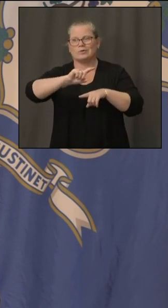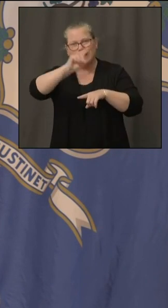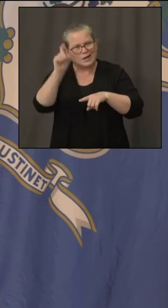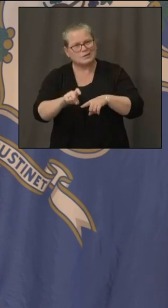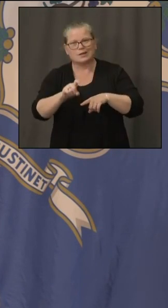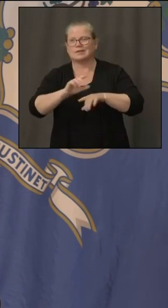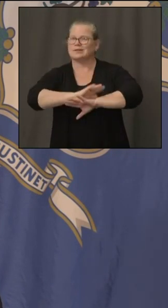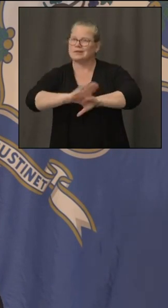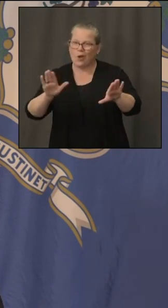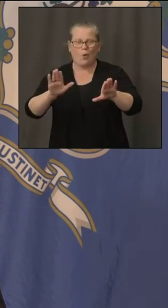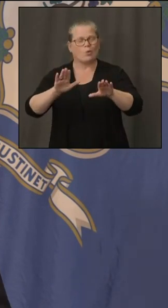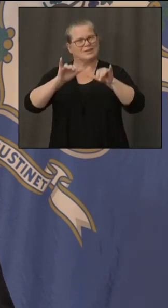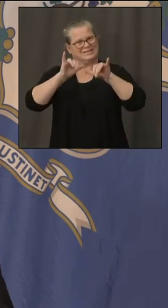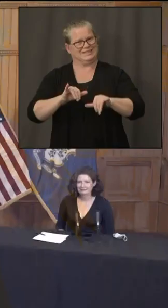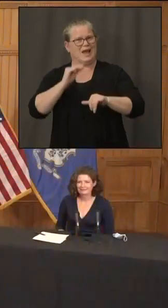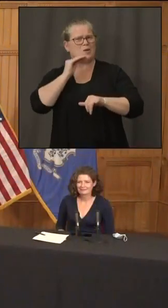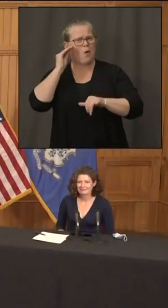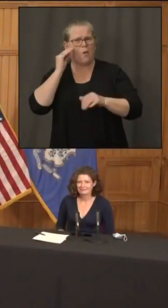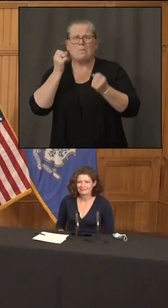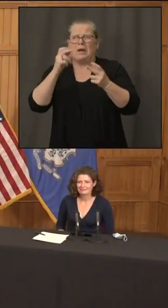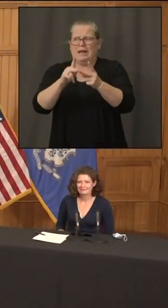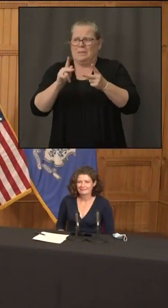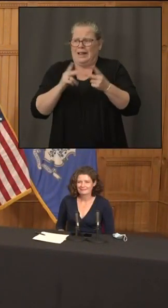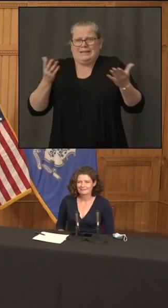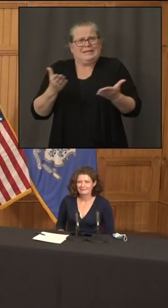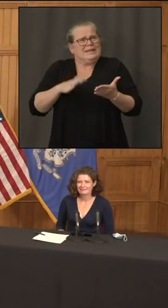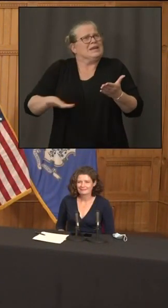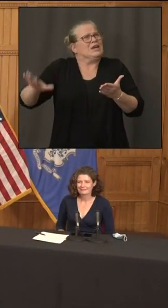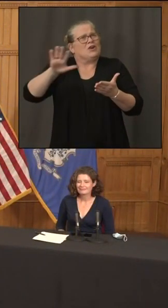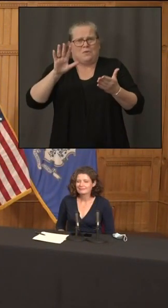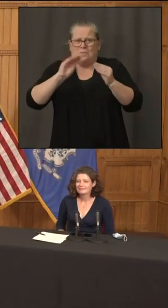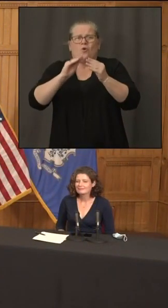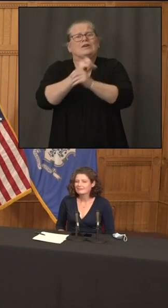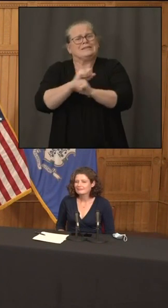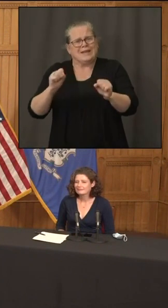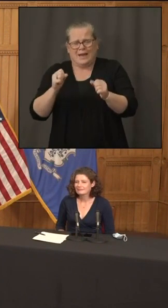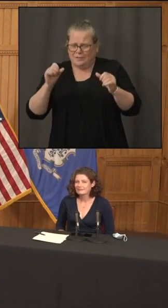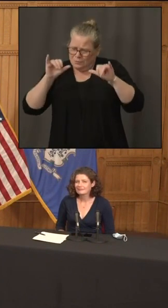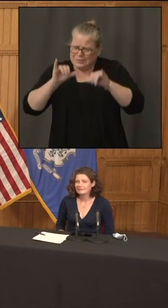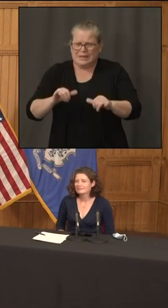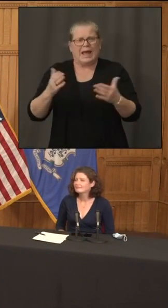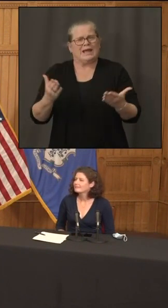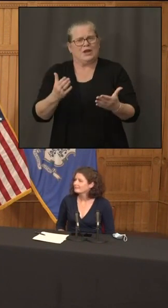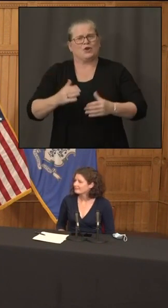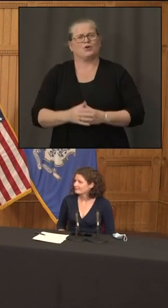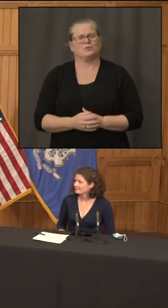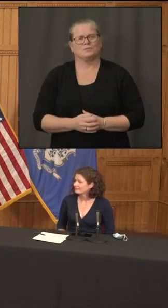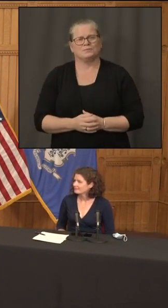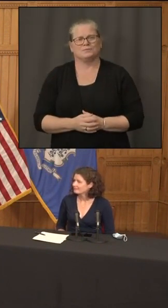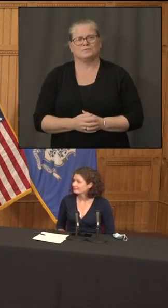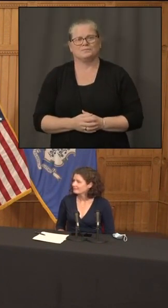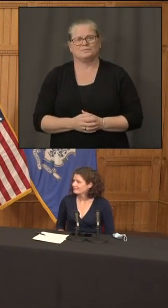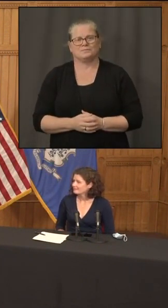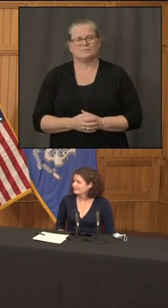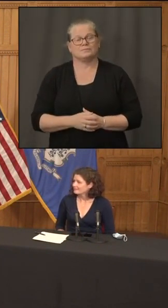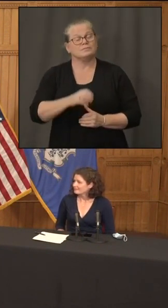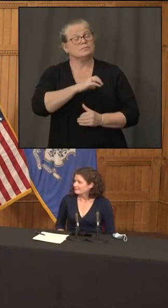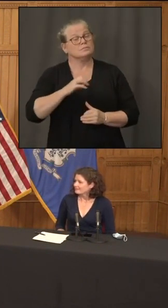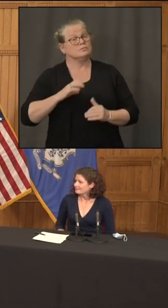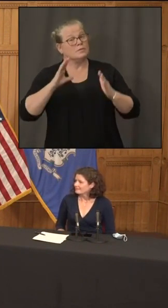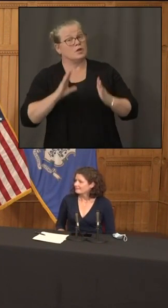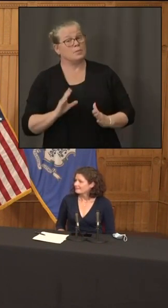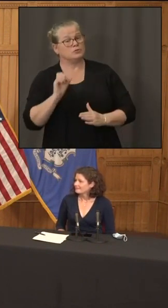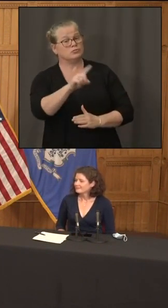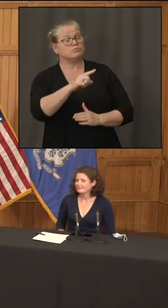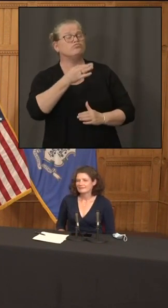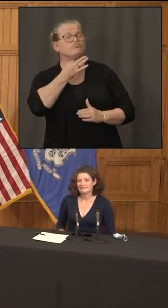do it a lot safer and commissioner what can you tell uh parents about starting online and then going